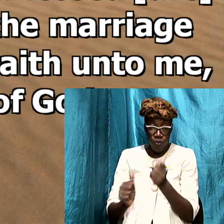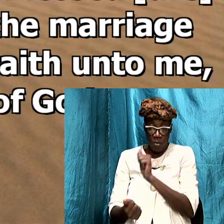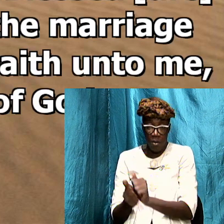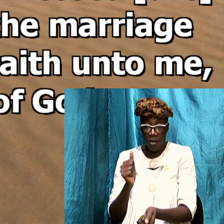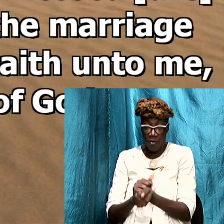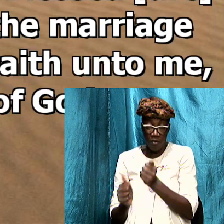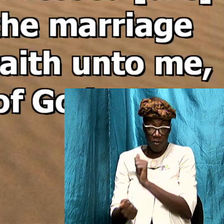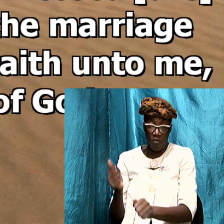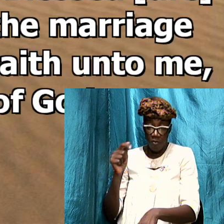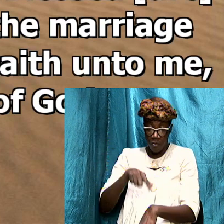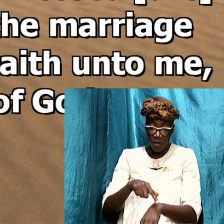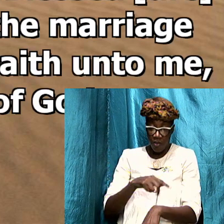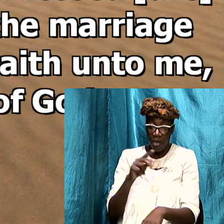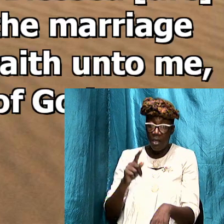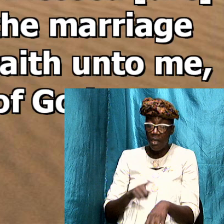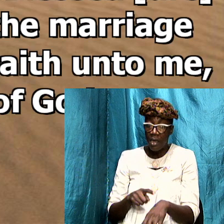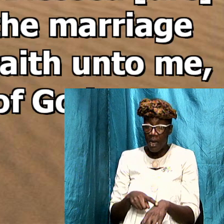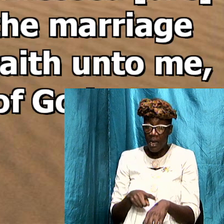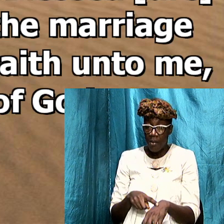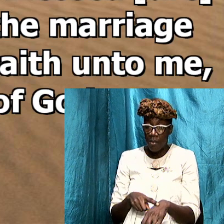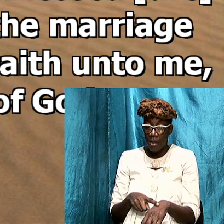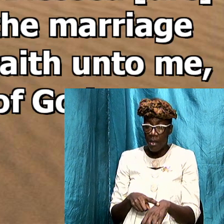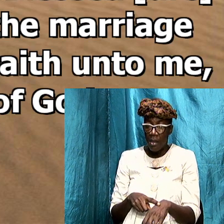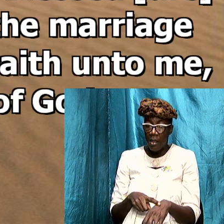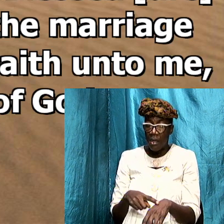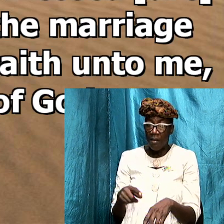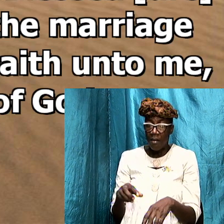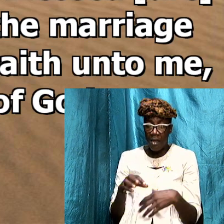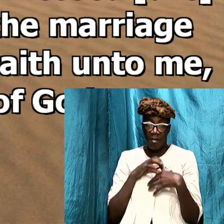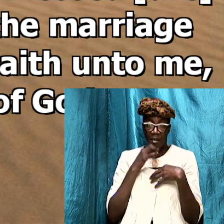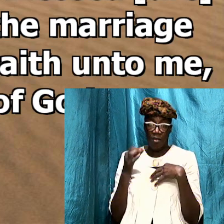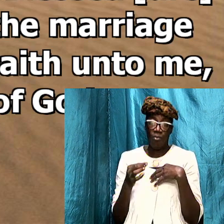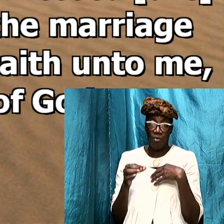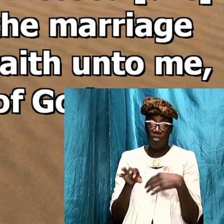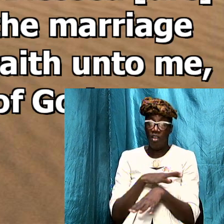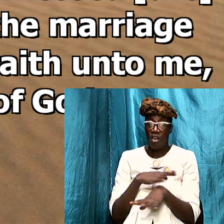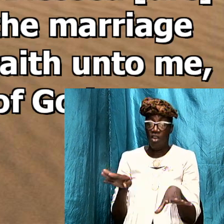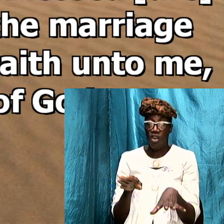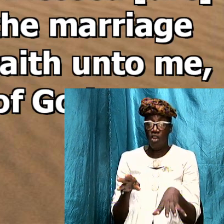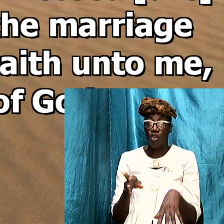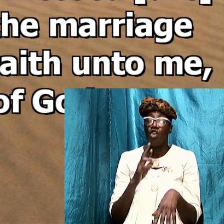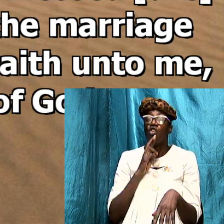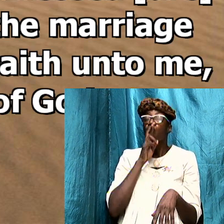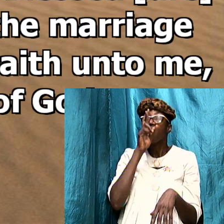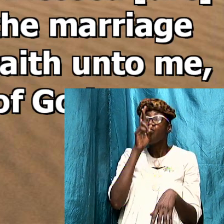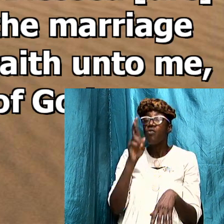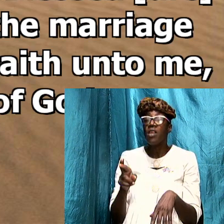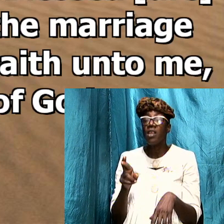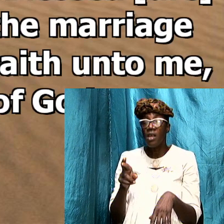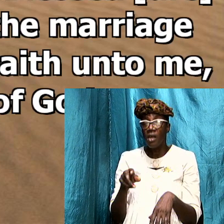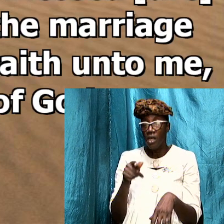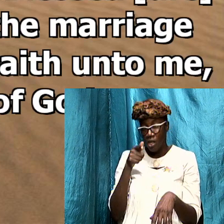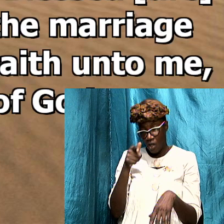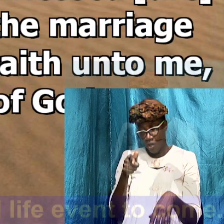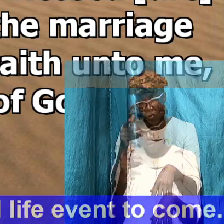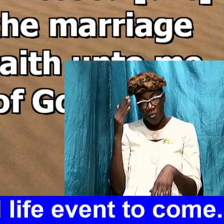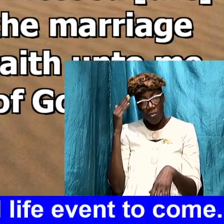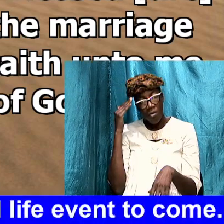spiritual thing and nothing to be taken real and literal and brothers and sisters you know